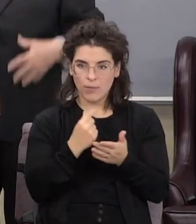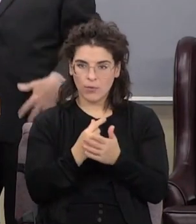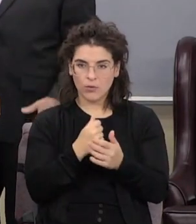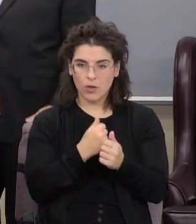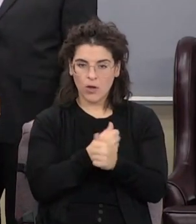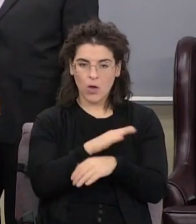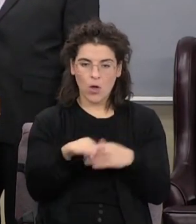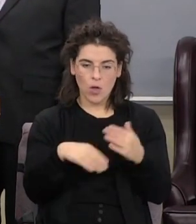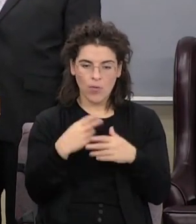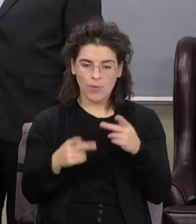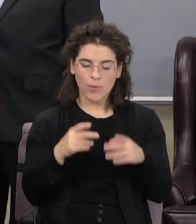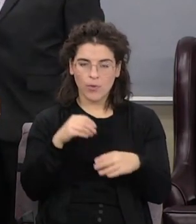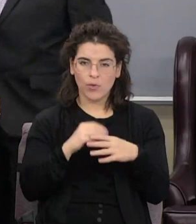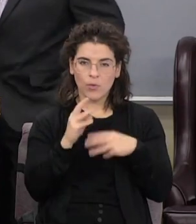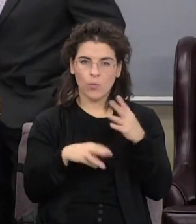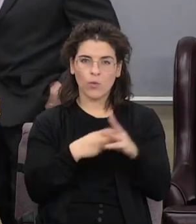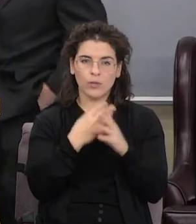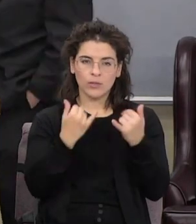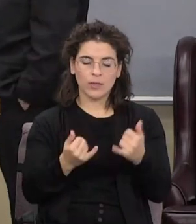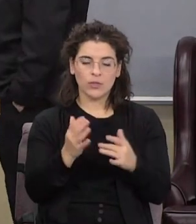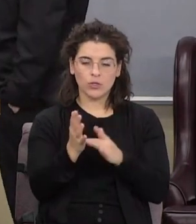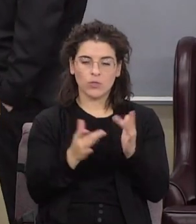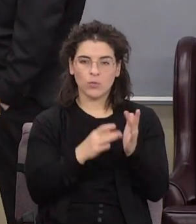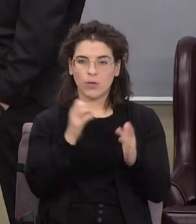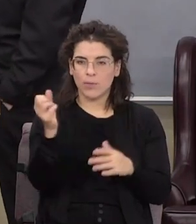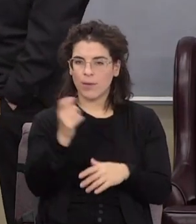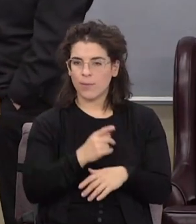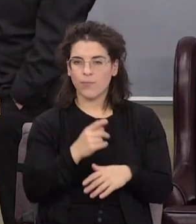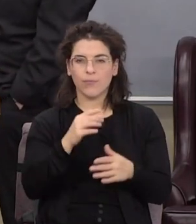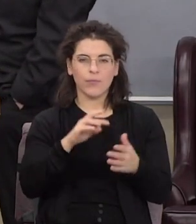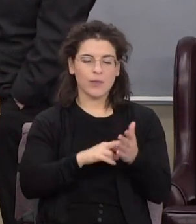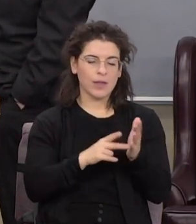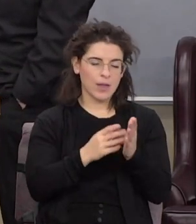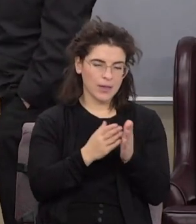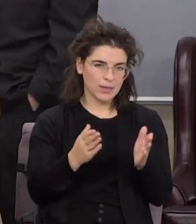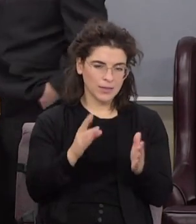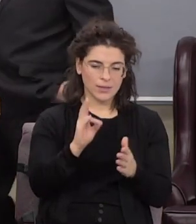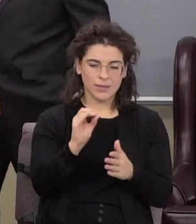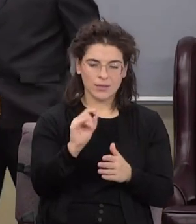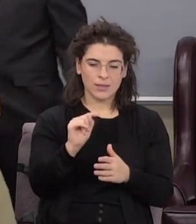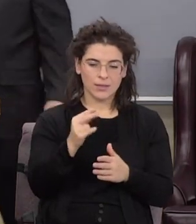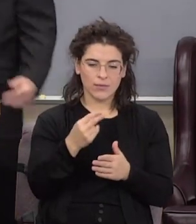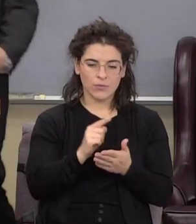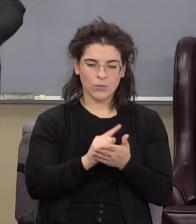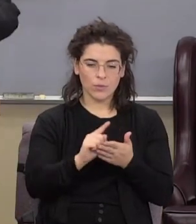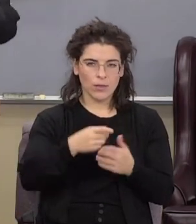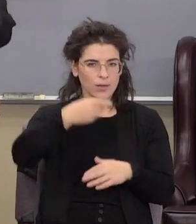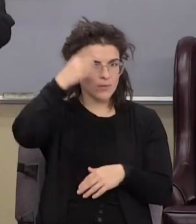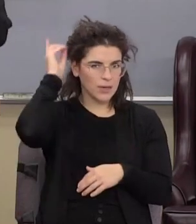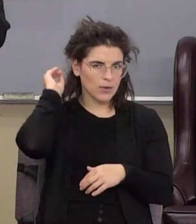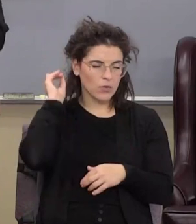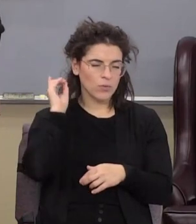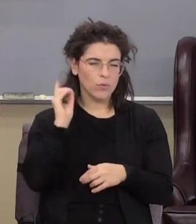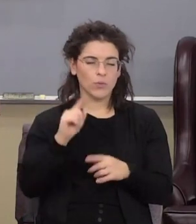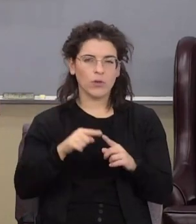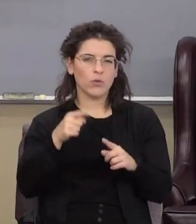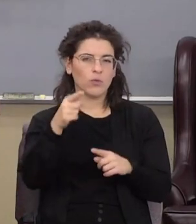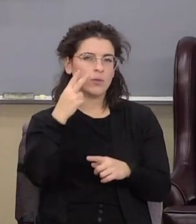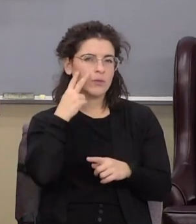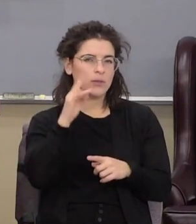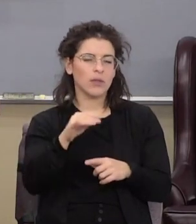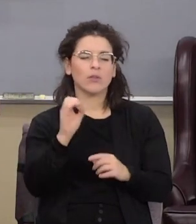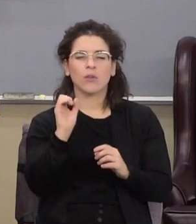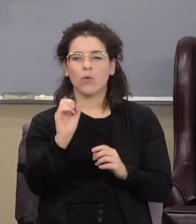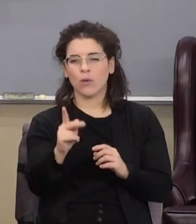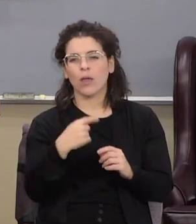Jesus will come back the context is that seventh week of Daniel so when you see that you say got